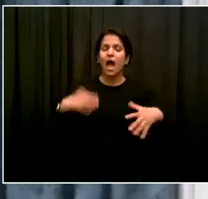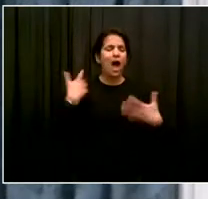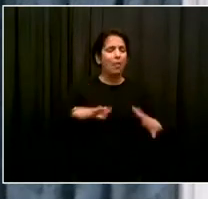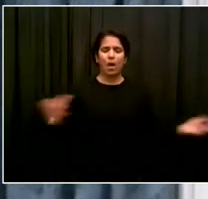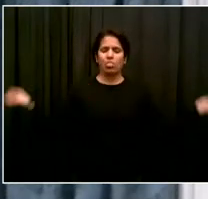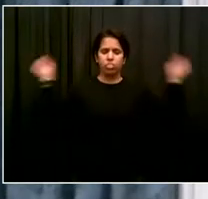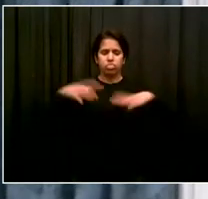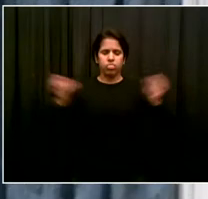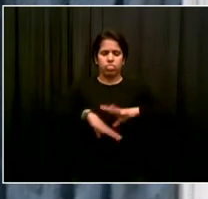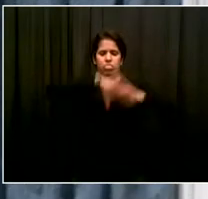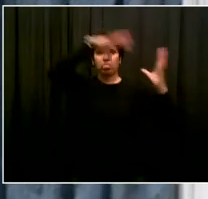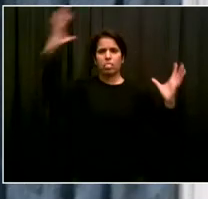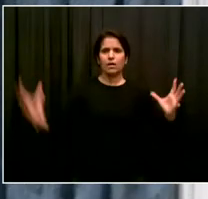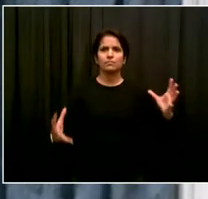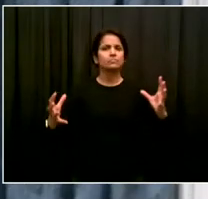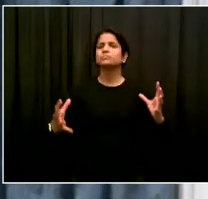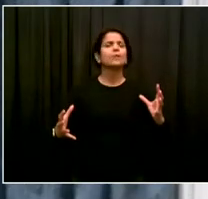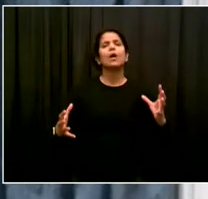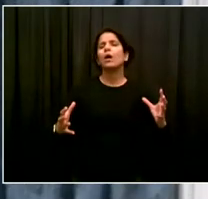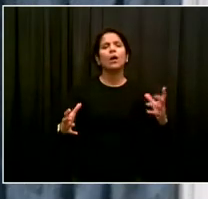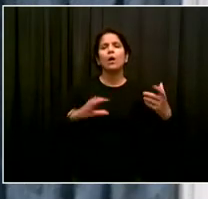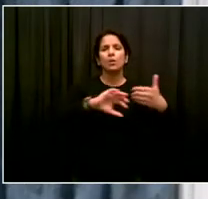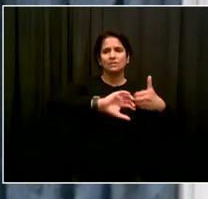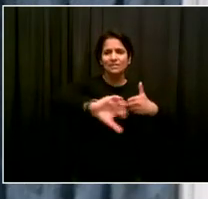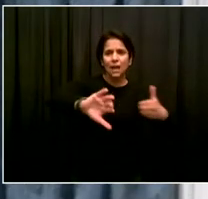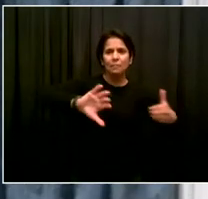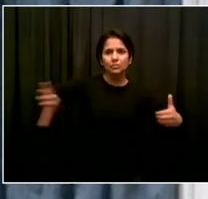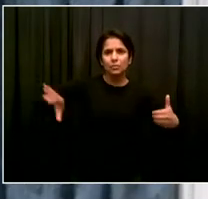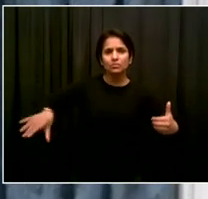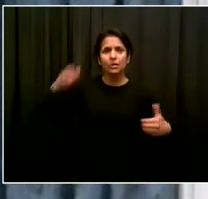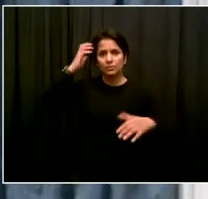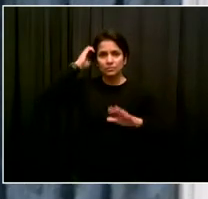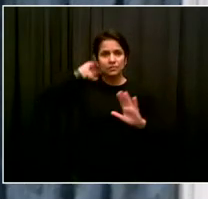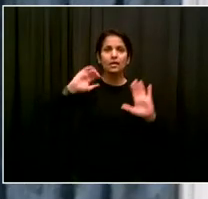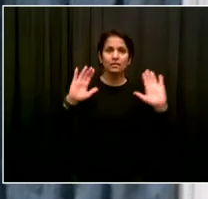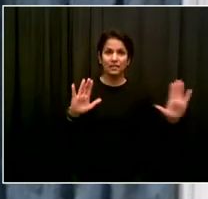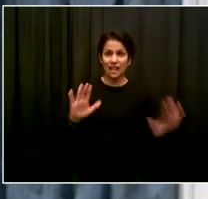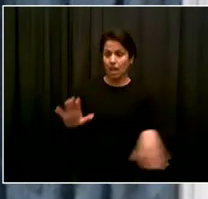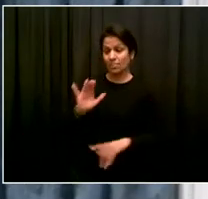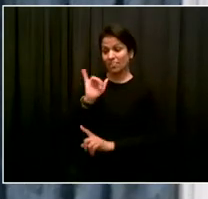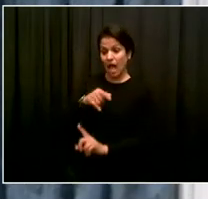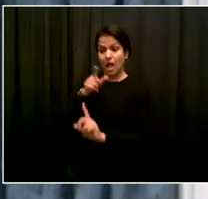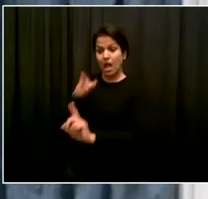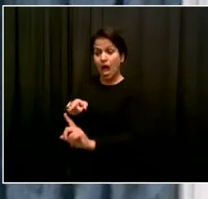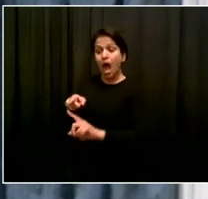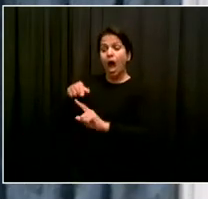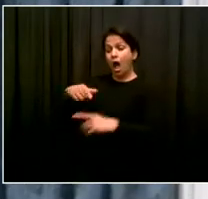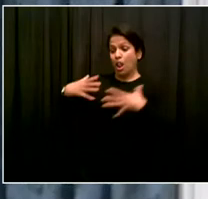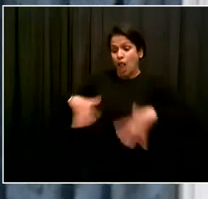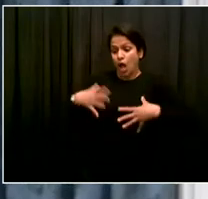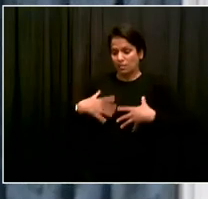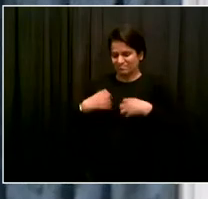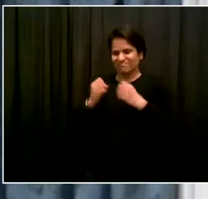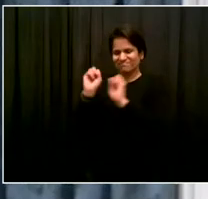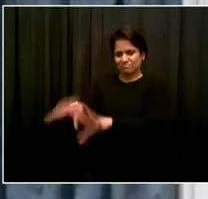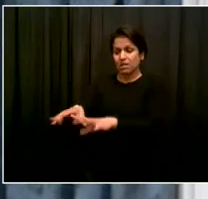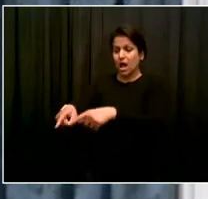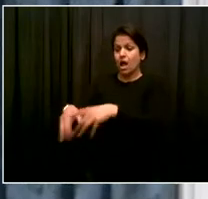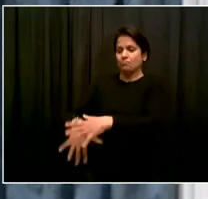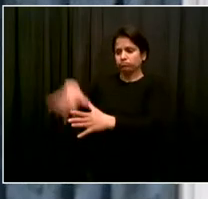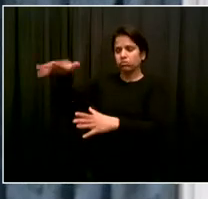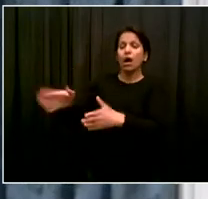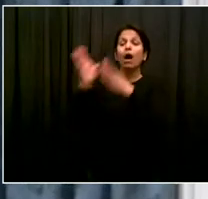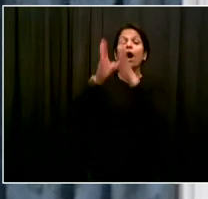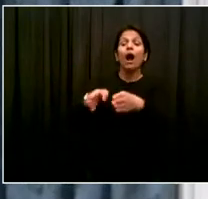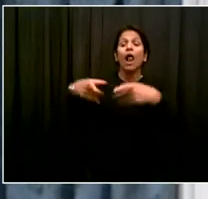materials is so critical to keeping our workforce safe but also doing right by the environment. Another excellent step forward that I'm so happy is happening.